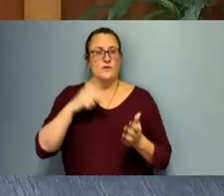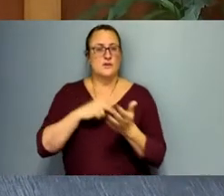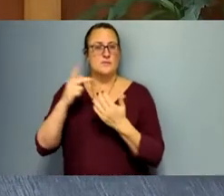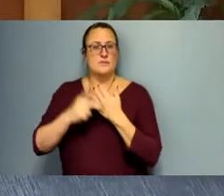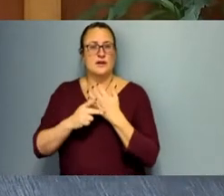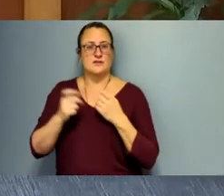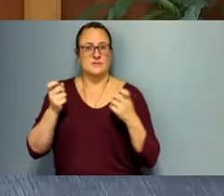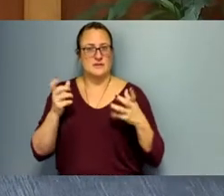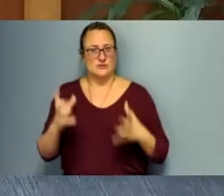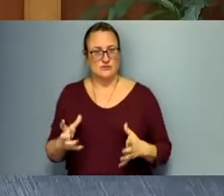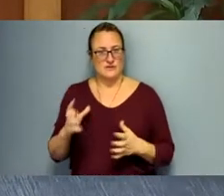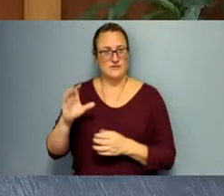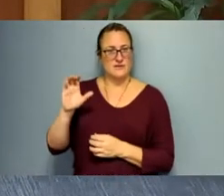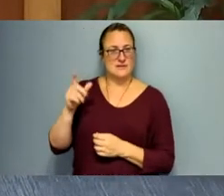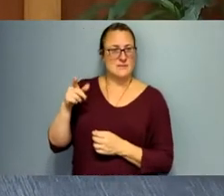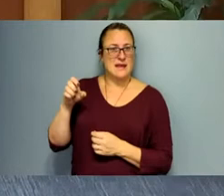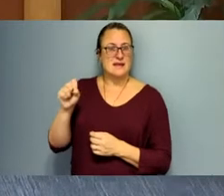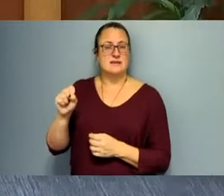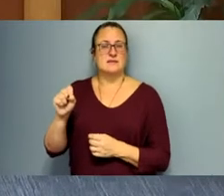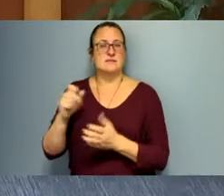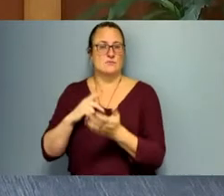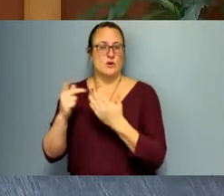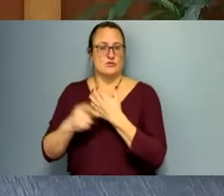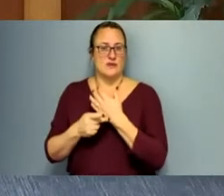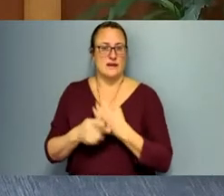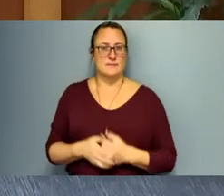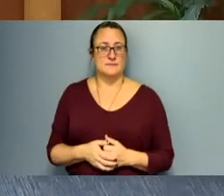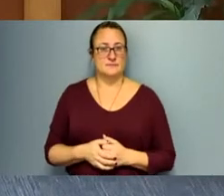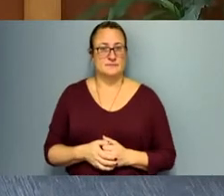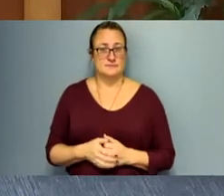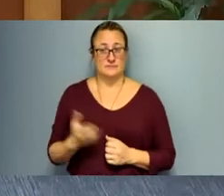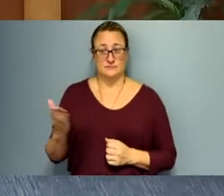implementation of the CPACE program. Ms. Ballerini?